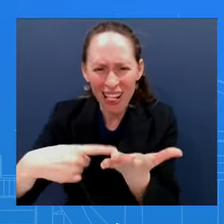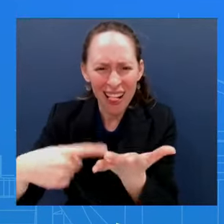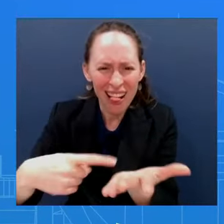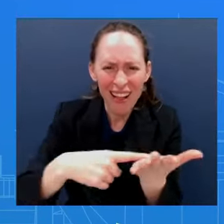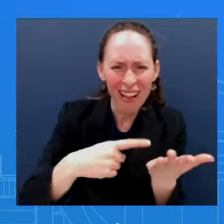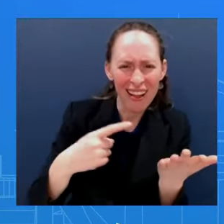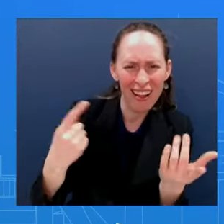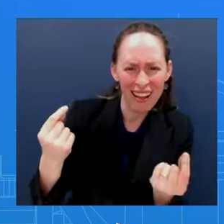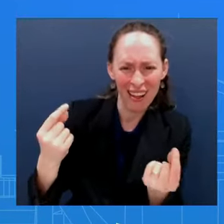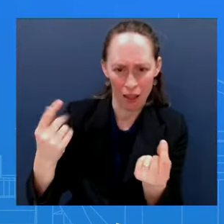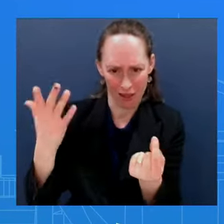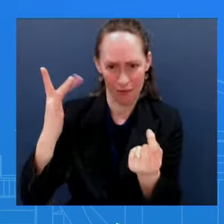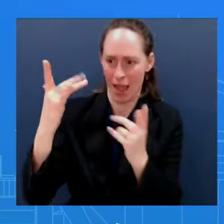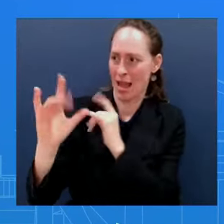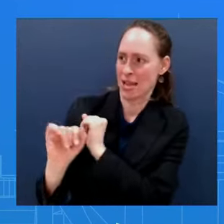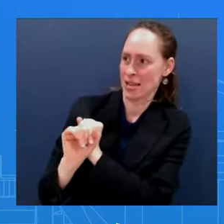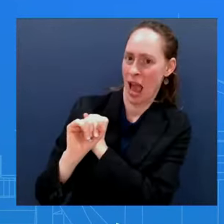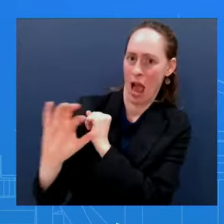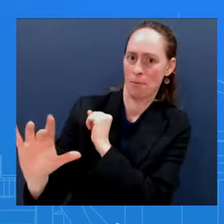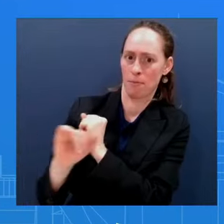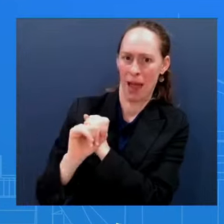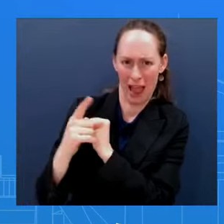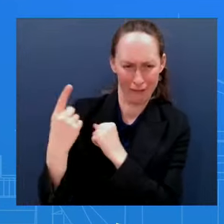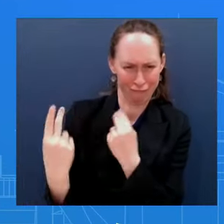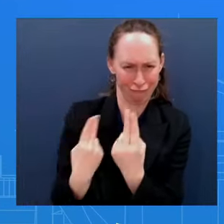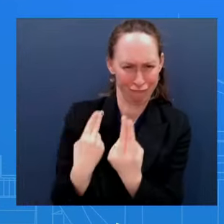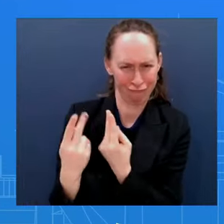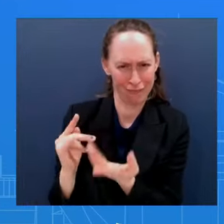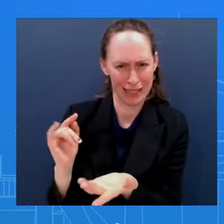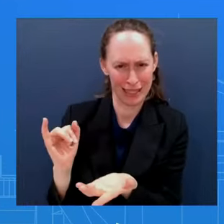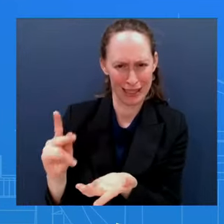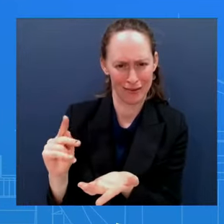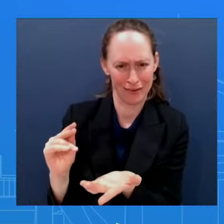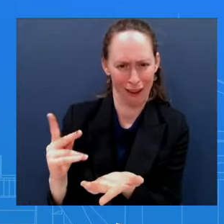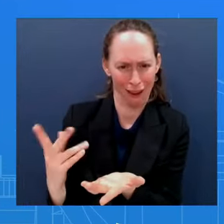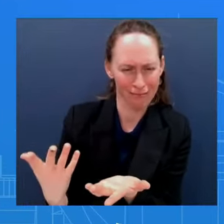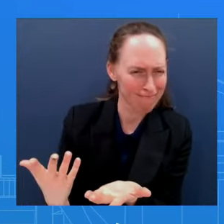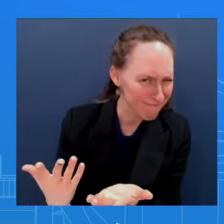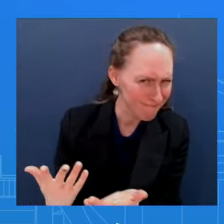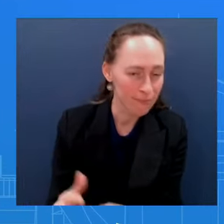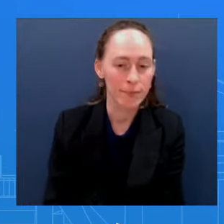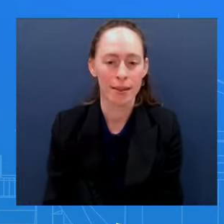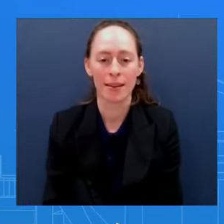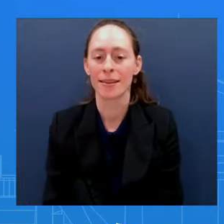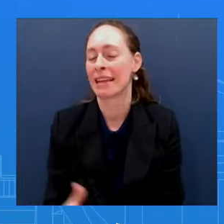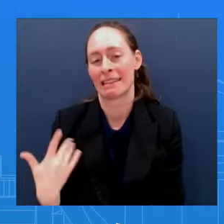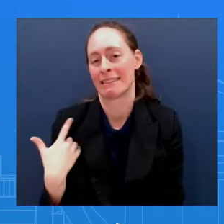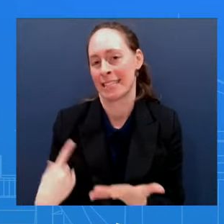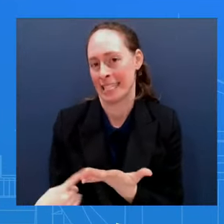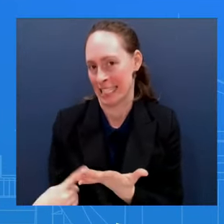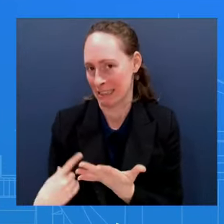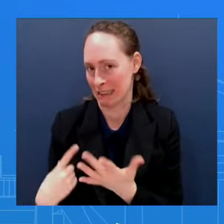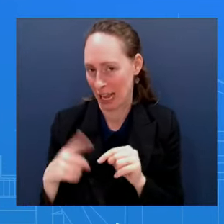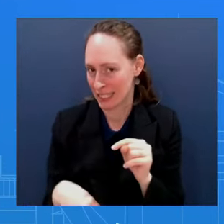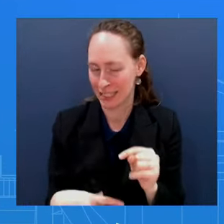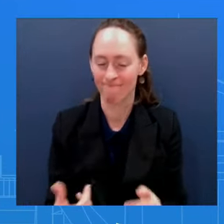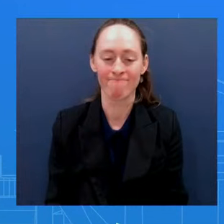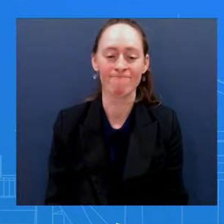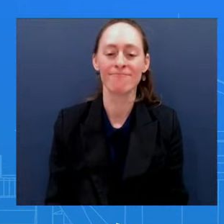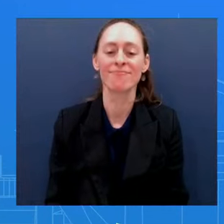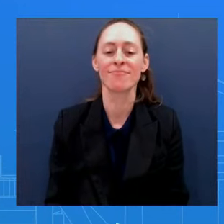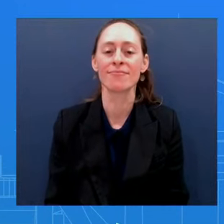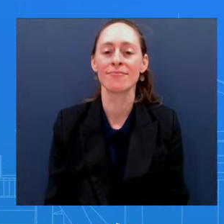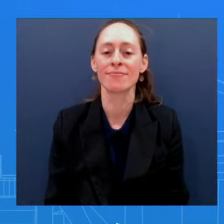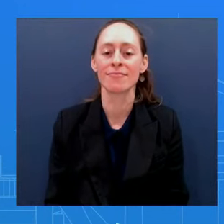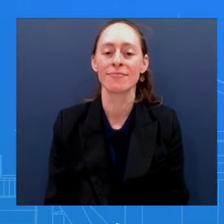Thank you, Karine John, just following up on this TikTok stuff Is the CFIUS review still happening? I'd have to refer you to CFIUS